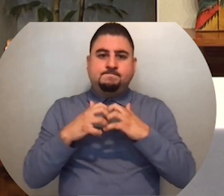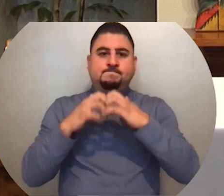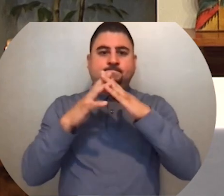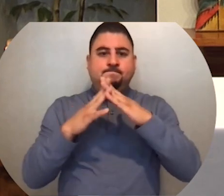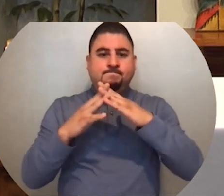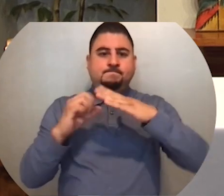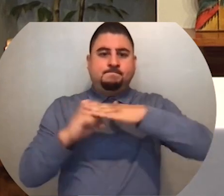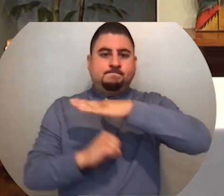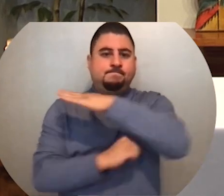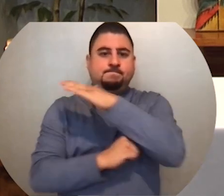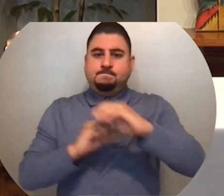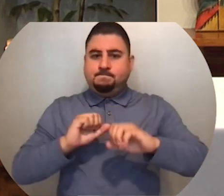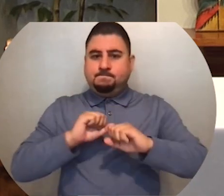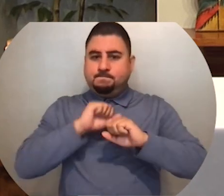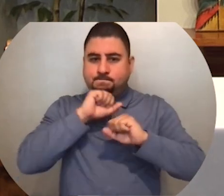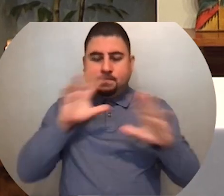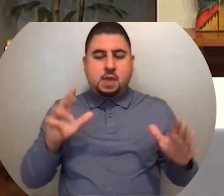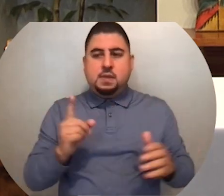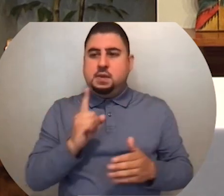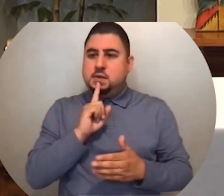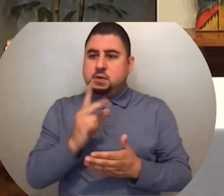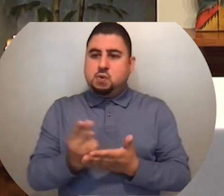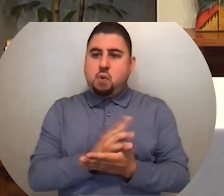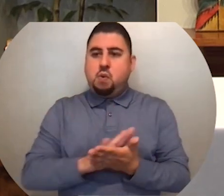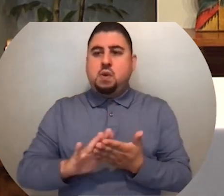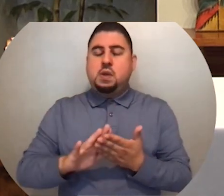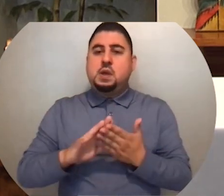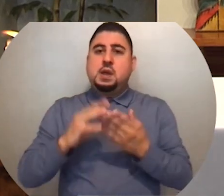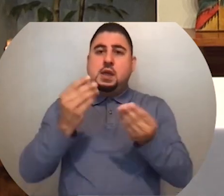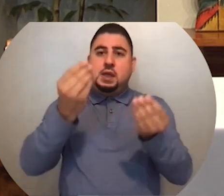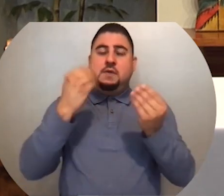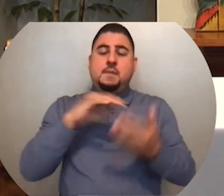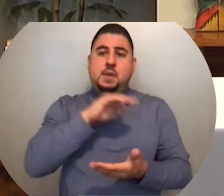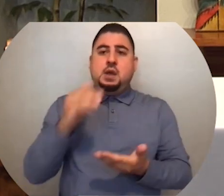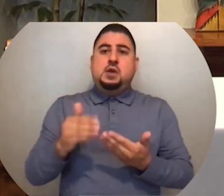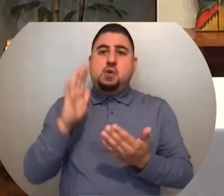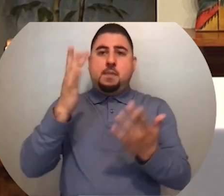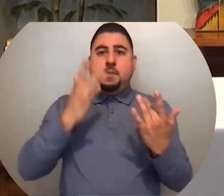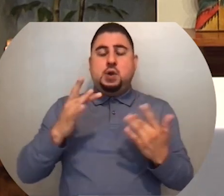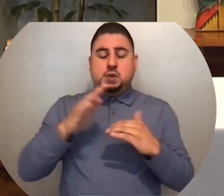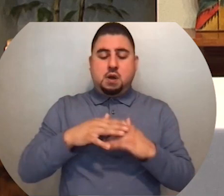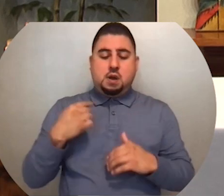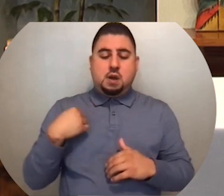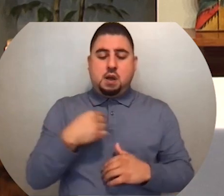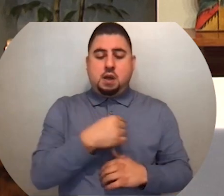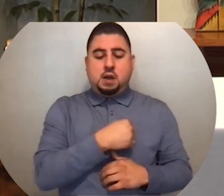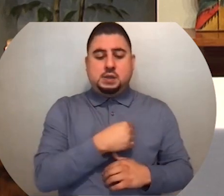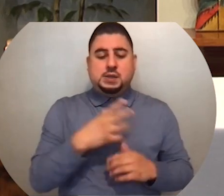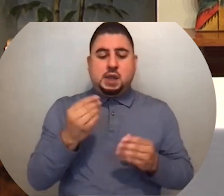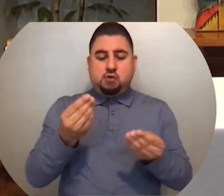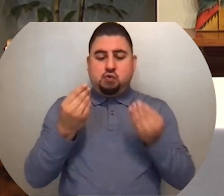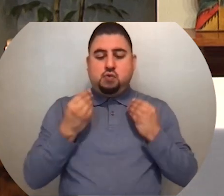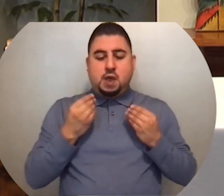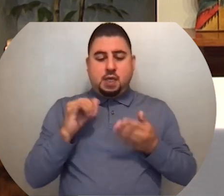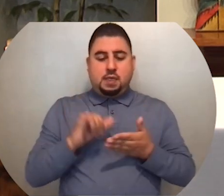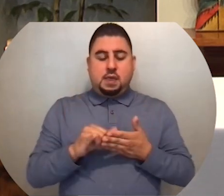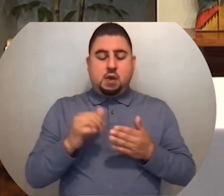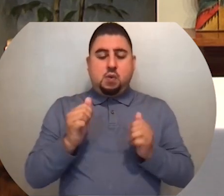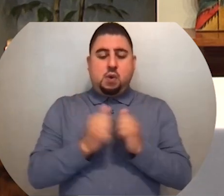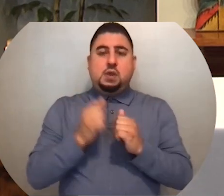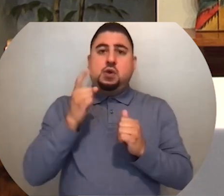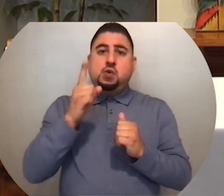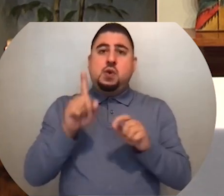foundation, nothing is holy, bestow in abundance your mercy upon us, and grant that